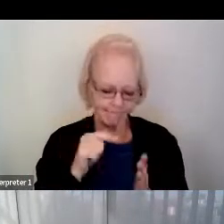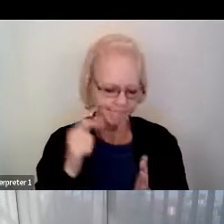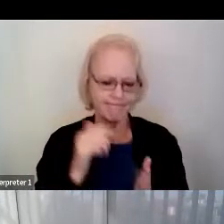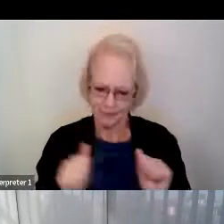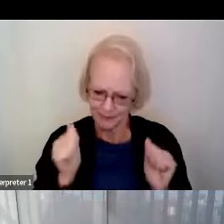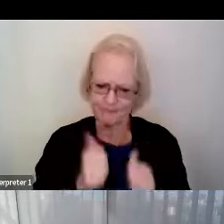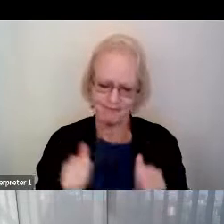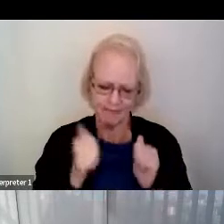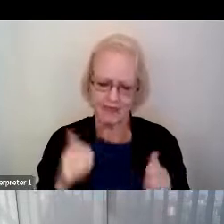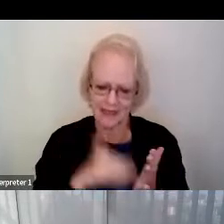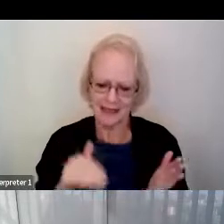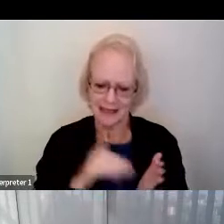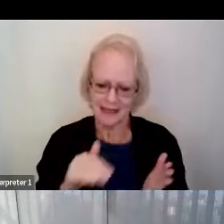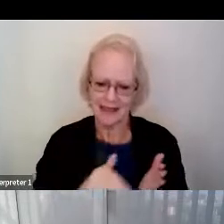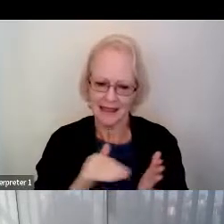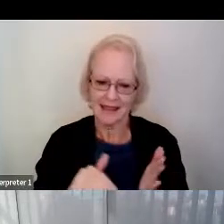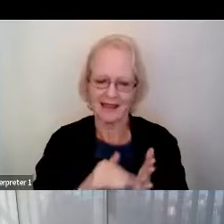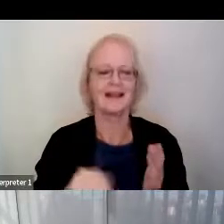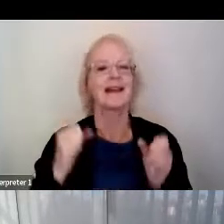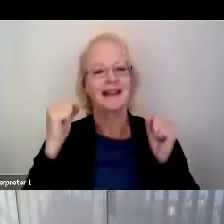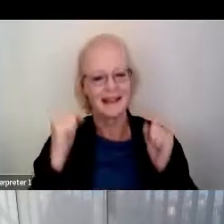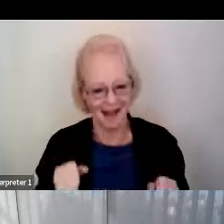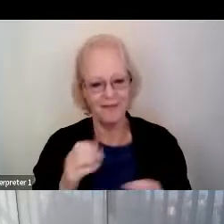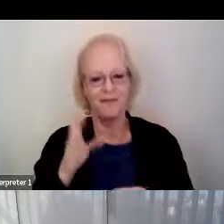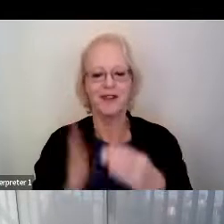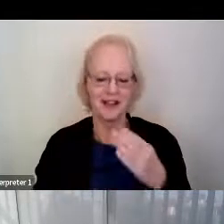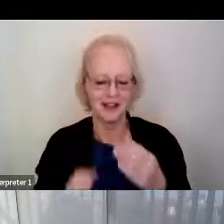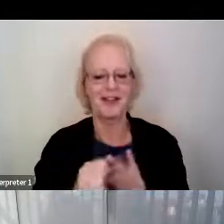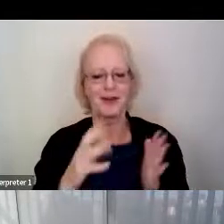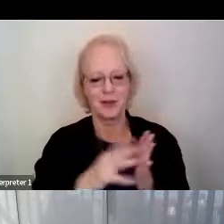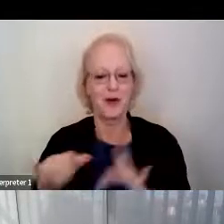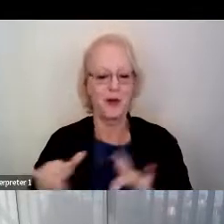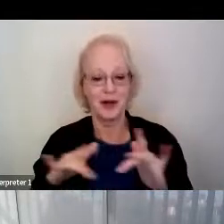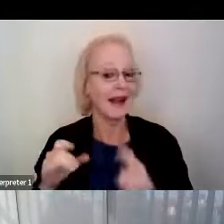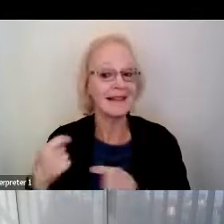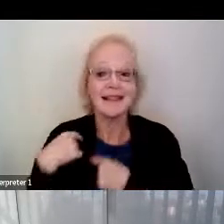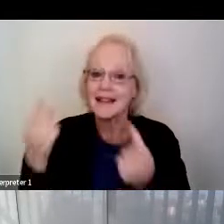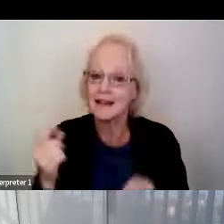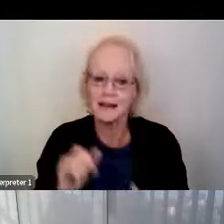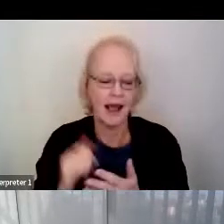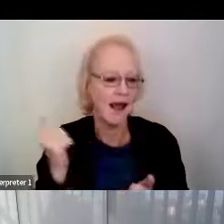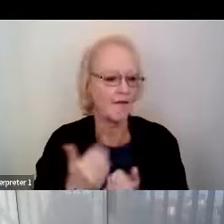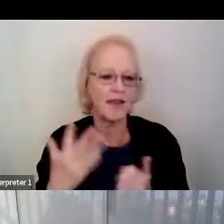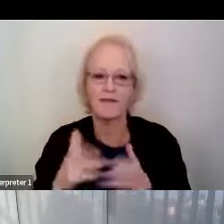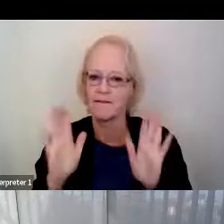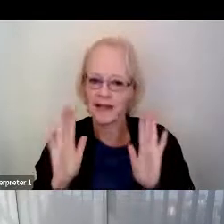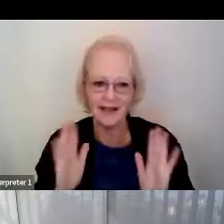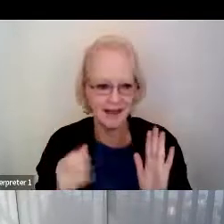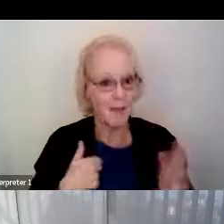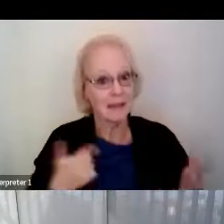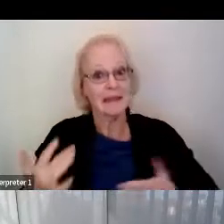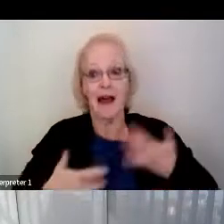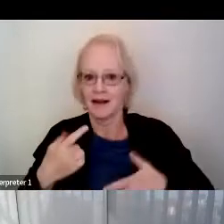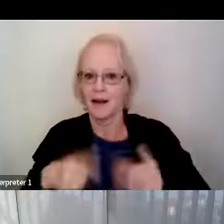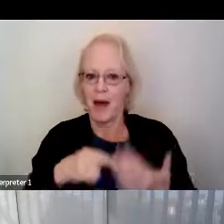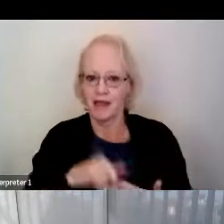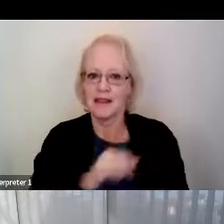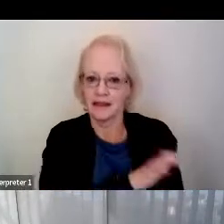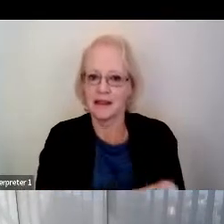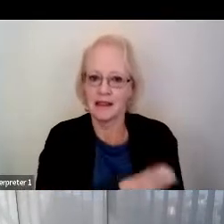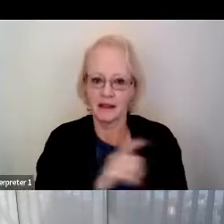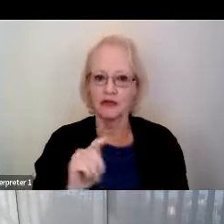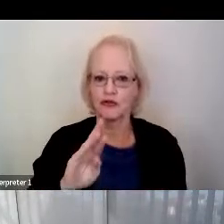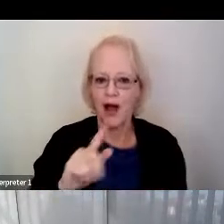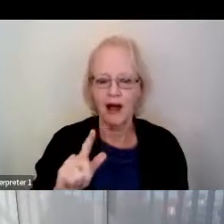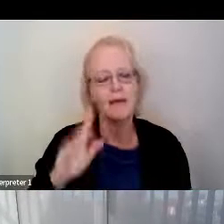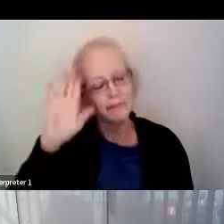Yay. Since that day, everything has been fantastic. I am excited about this clinical trial, even when we were just